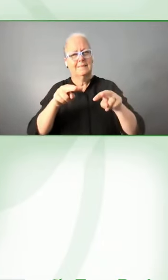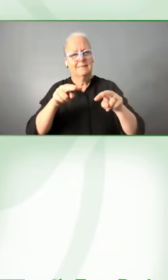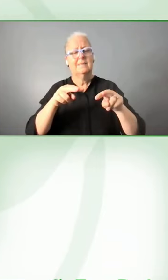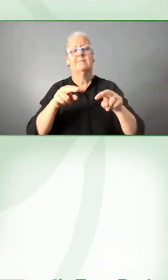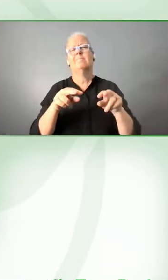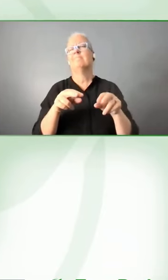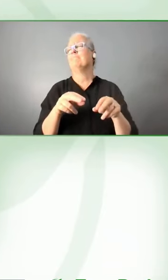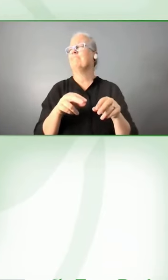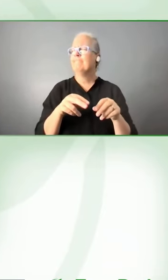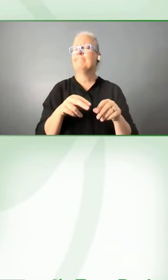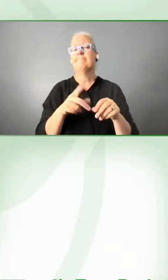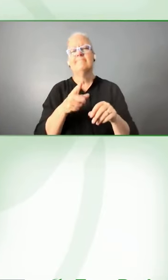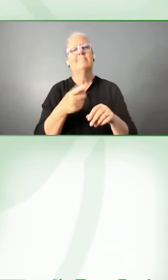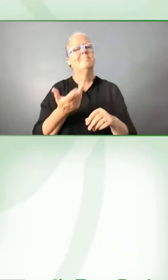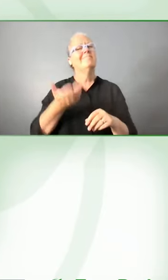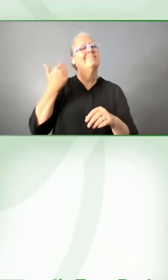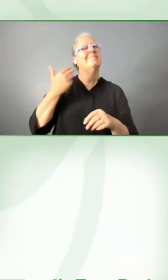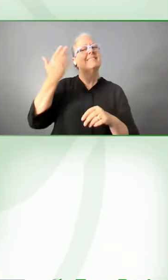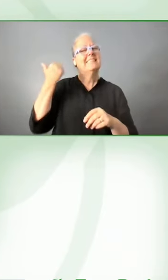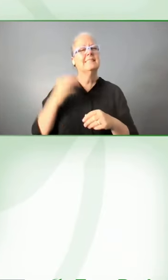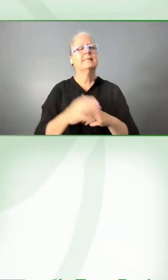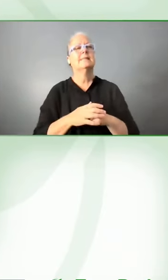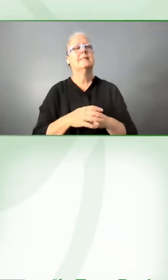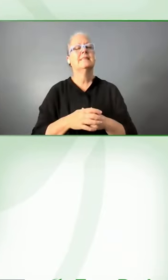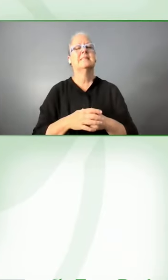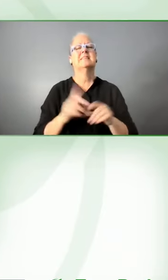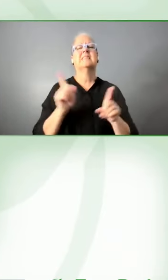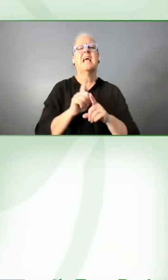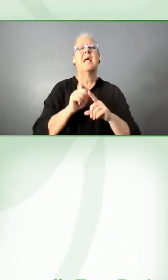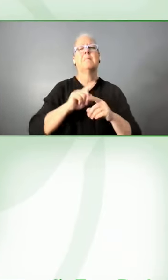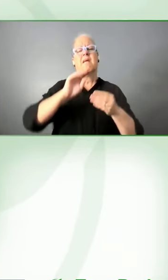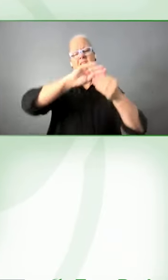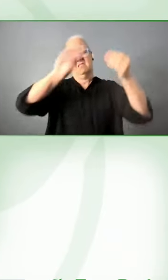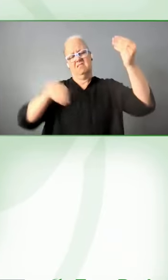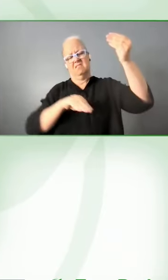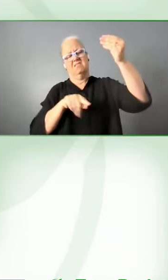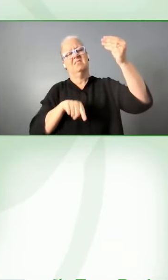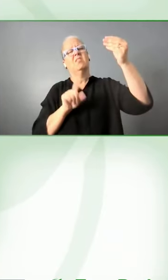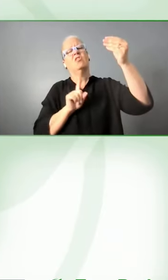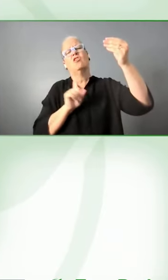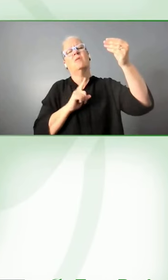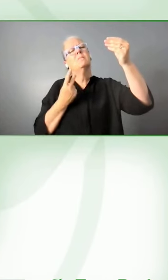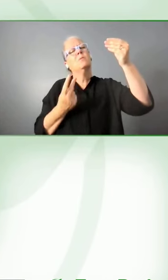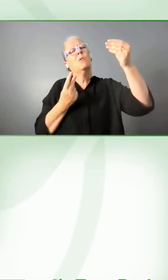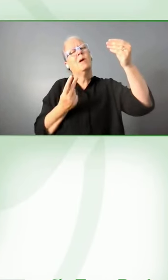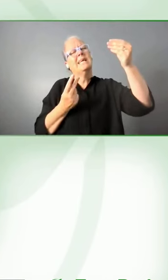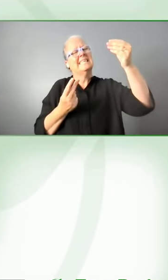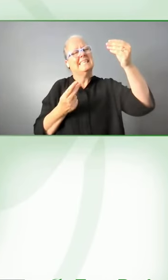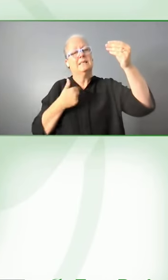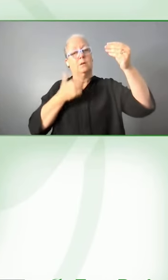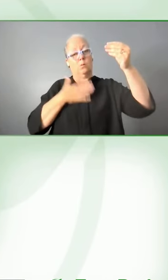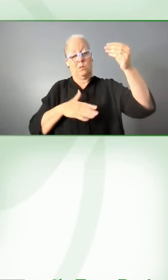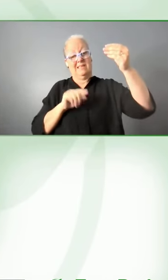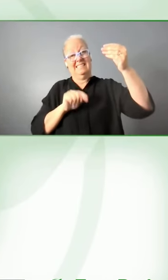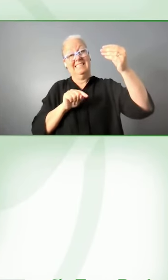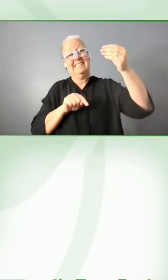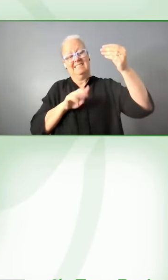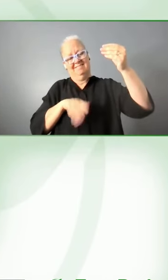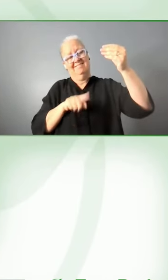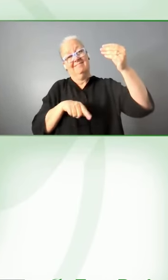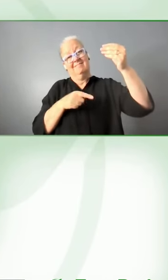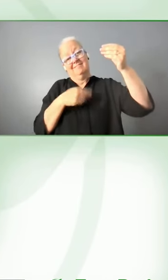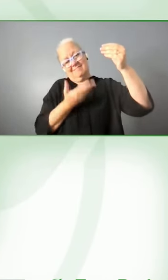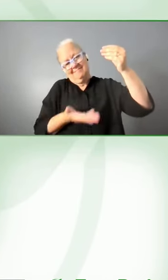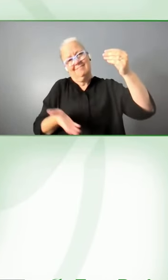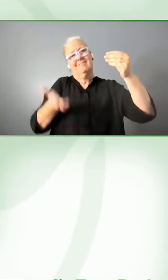previously perhaps left at the bottom of the pile and what can we do to really advance advanced services for those who